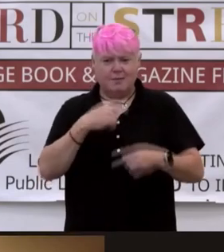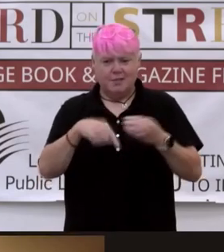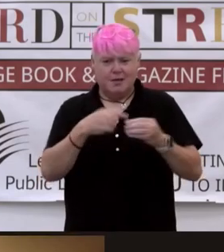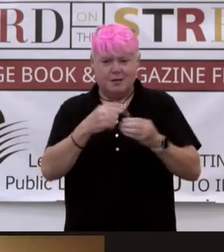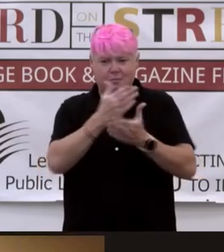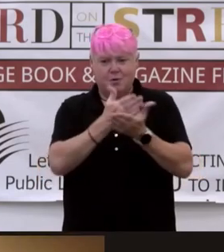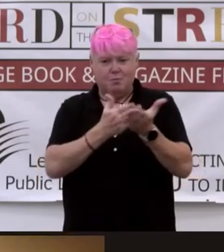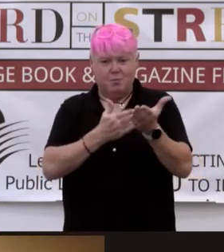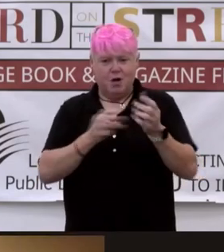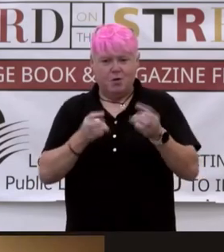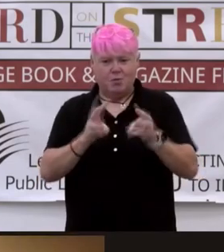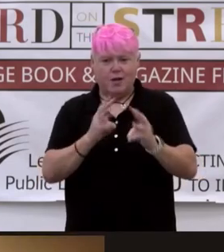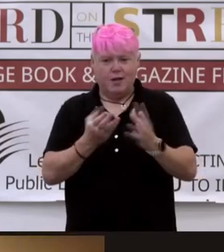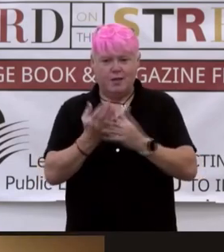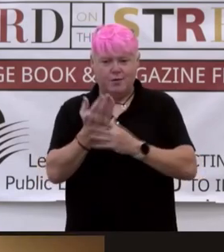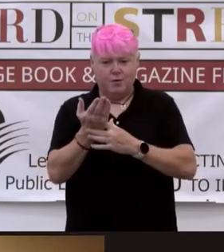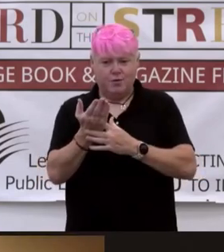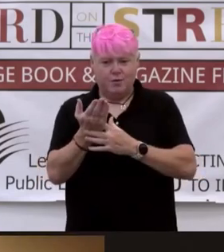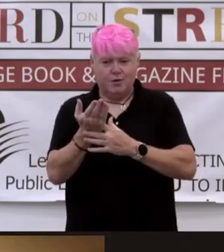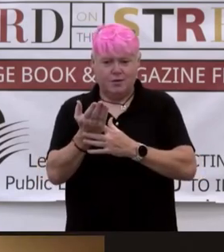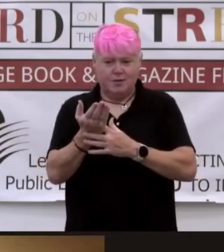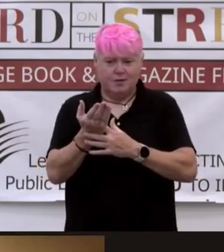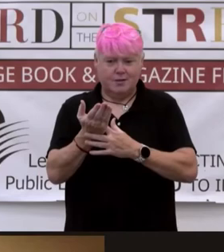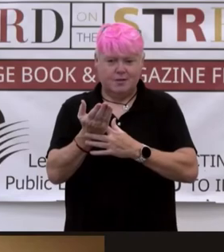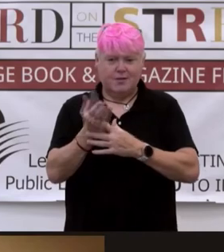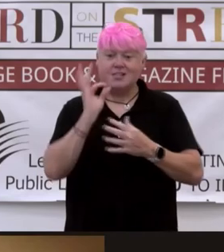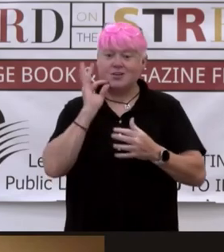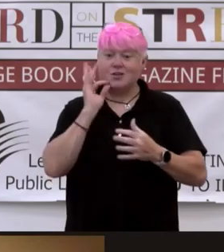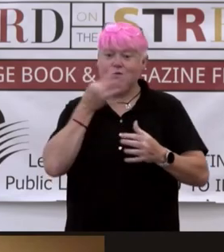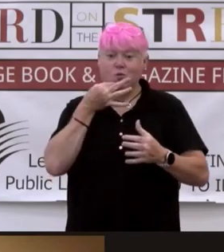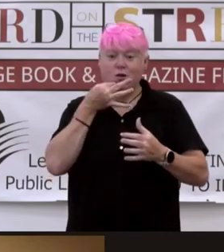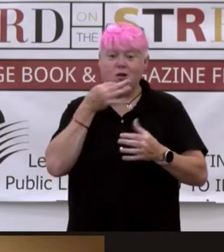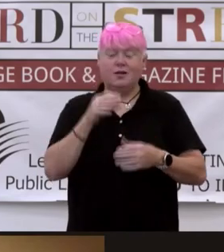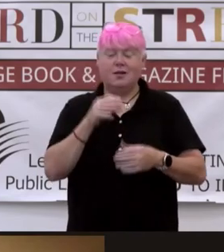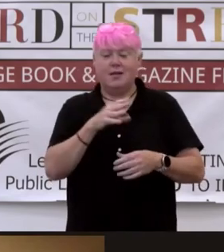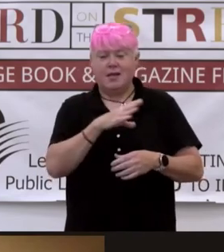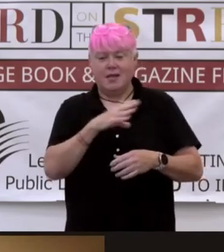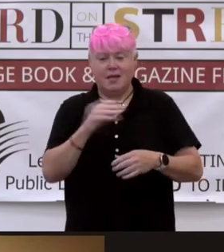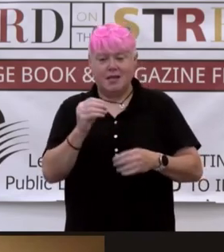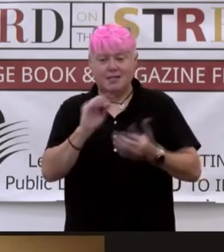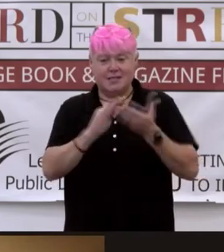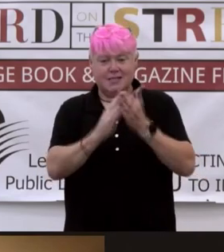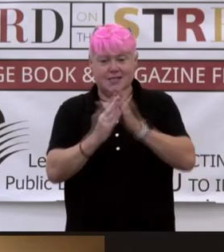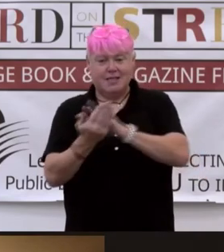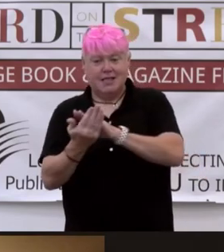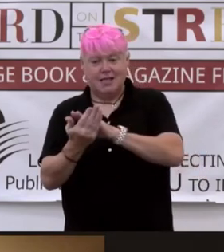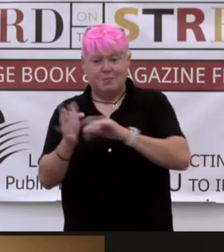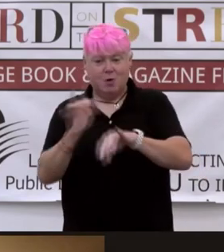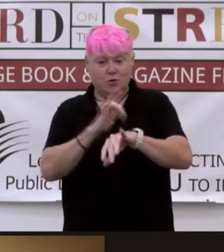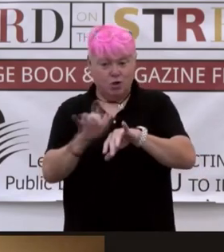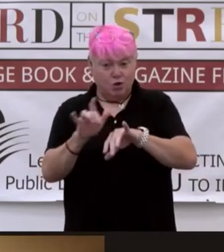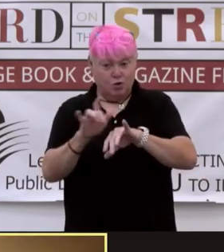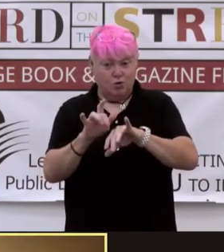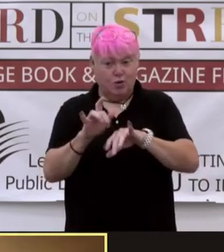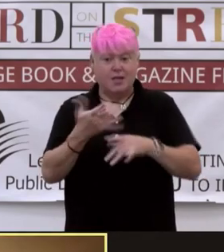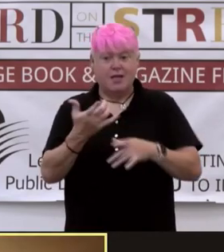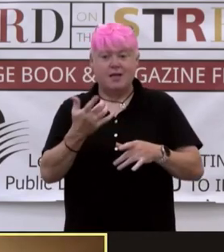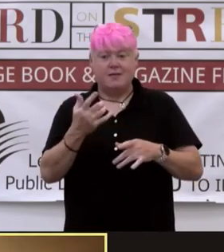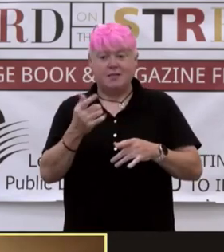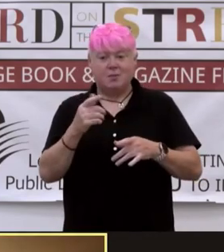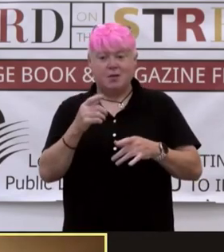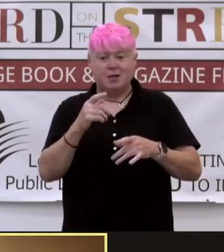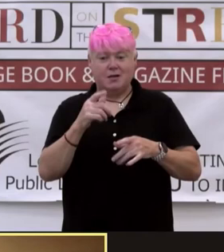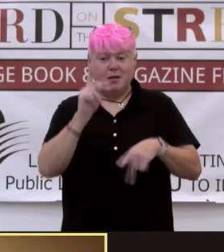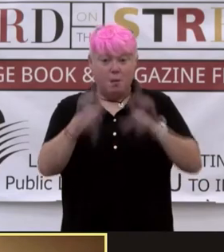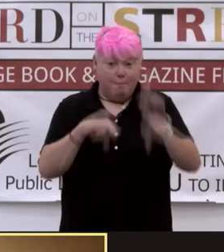excuse me. And it's quite cool. So it's a city that's kind of been repopulated by all this mix